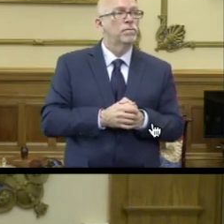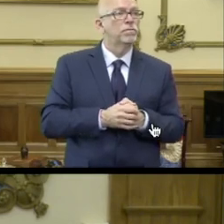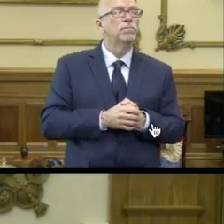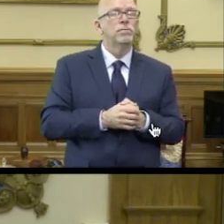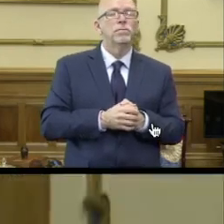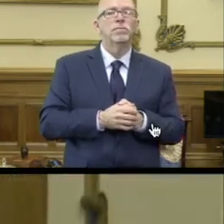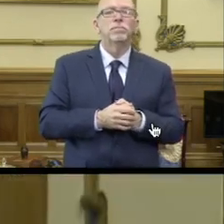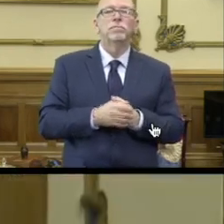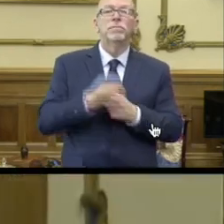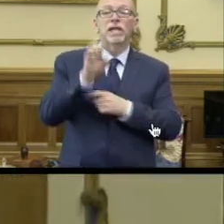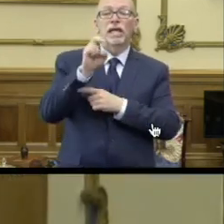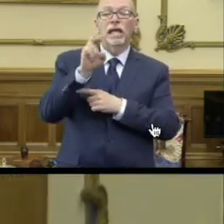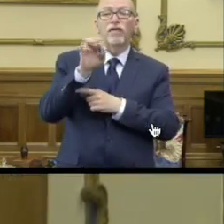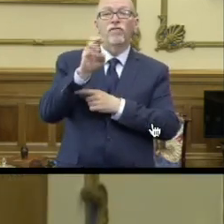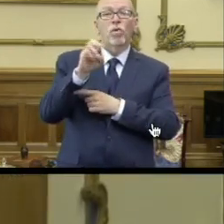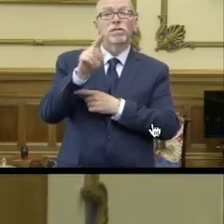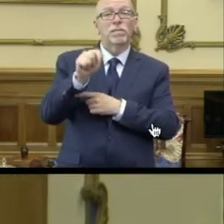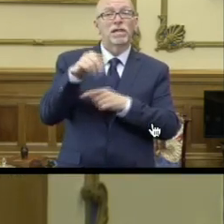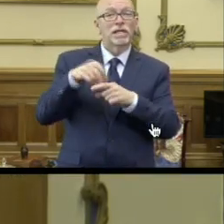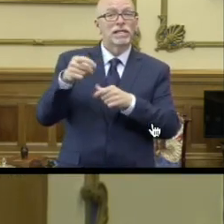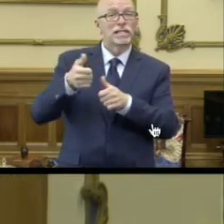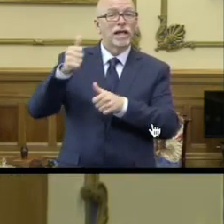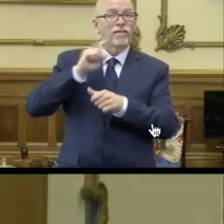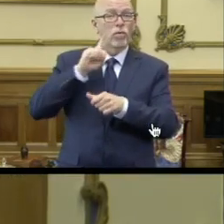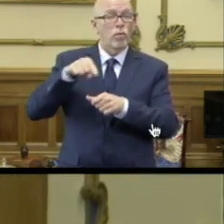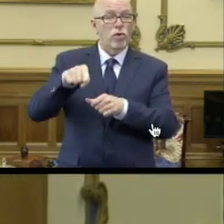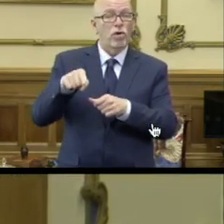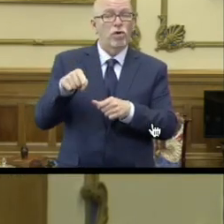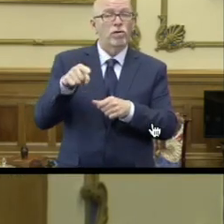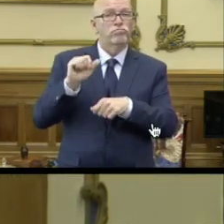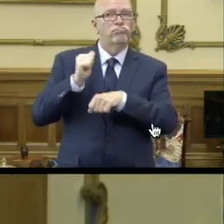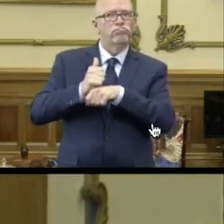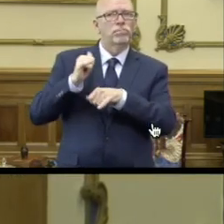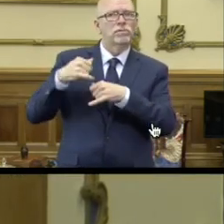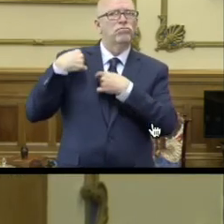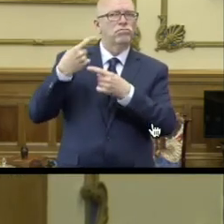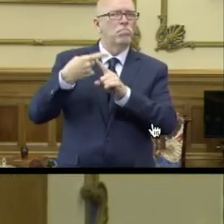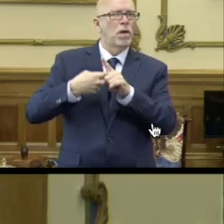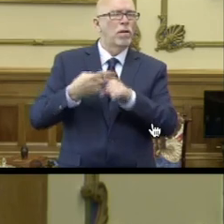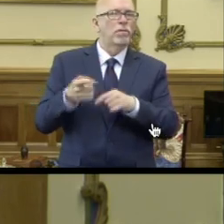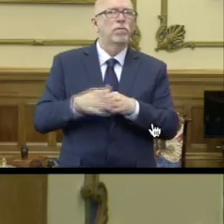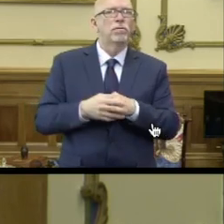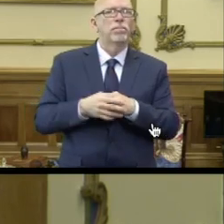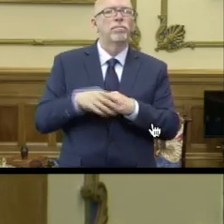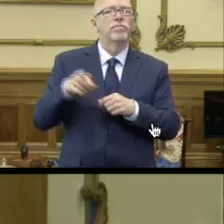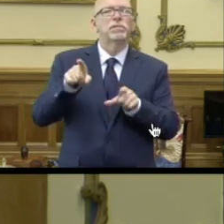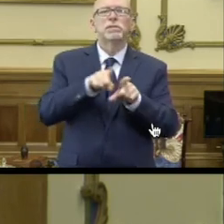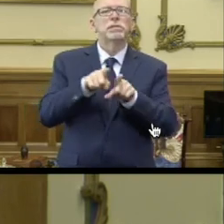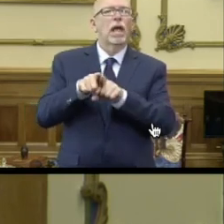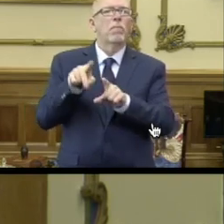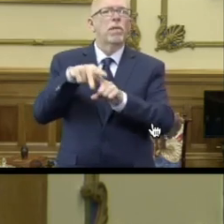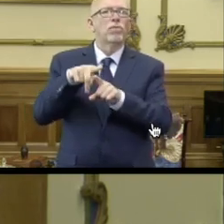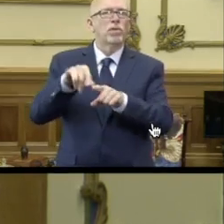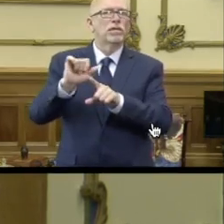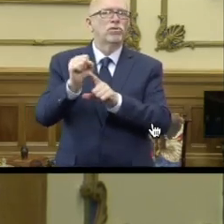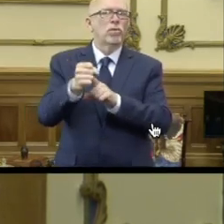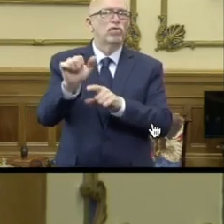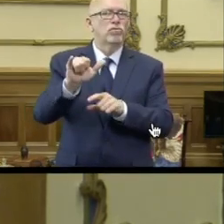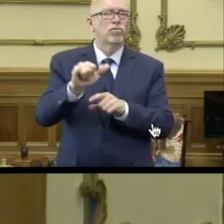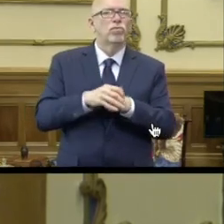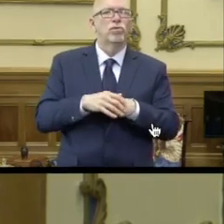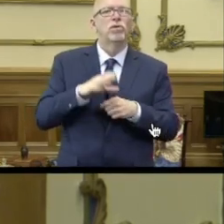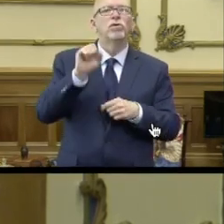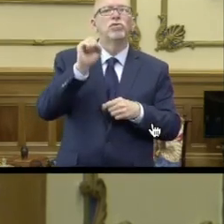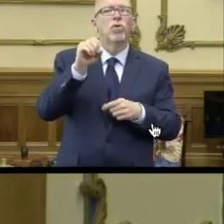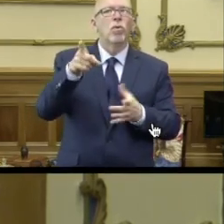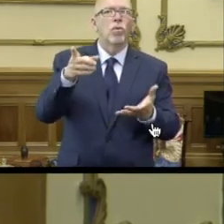So the enforcement provisions in the executive order that have been in place now for over a month, they would apply to this situation as well. And